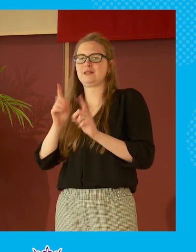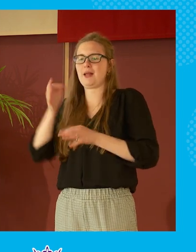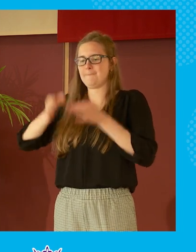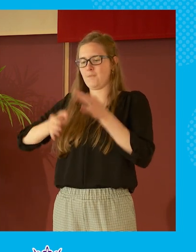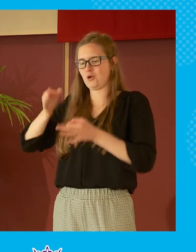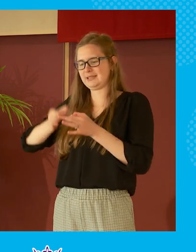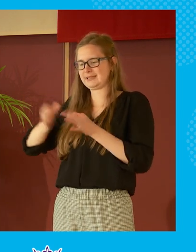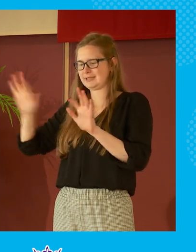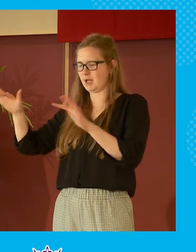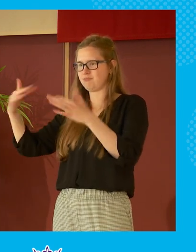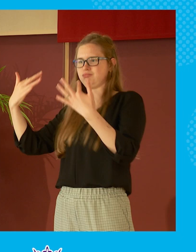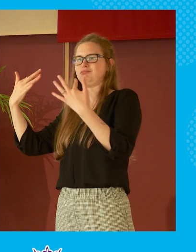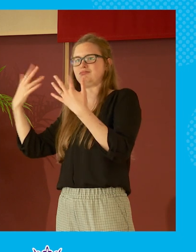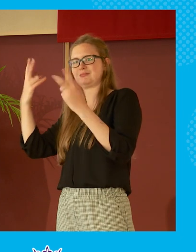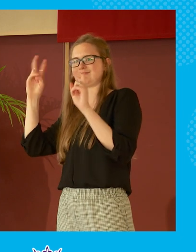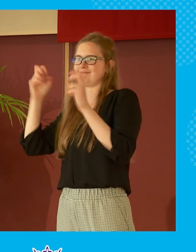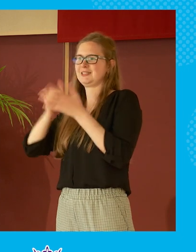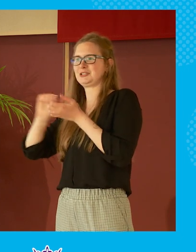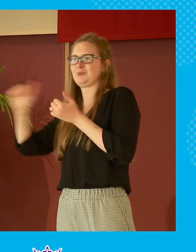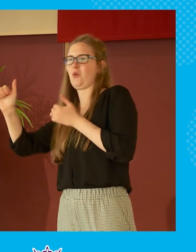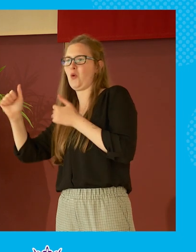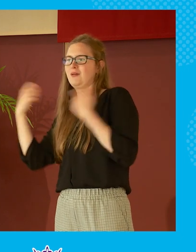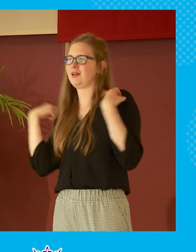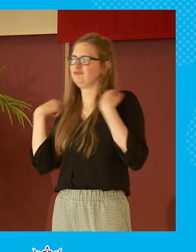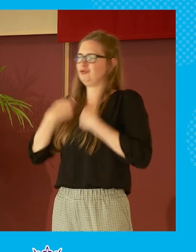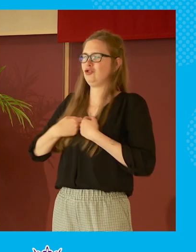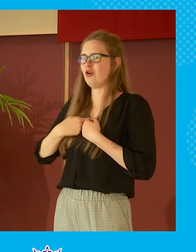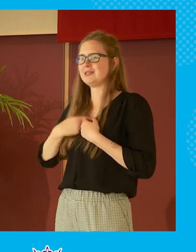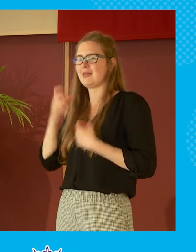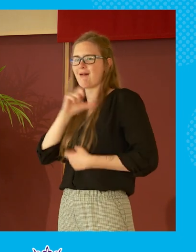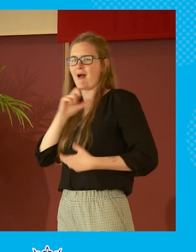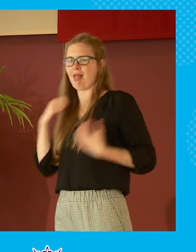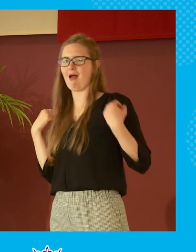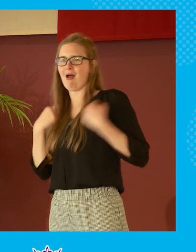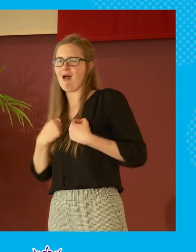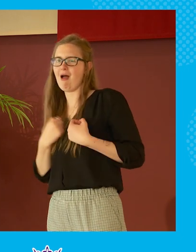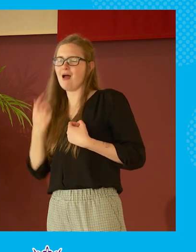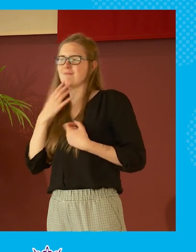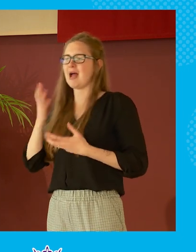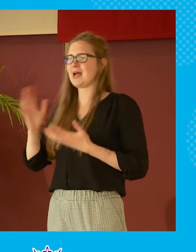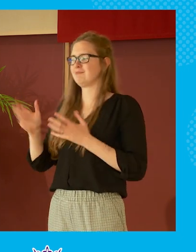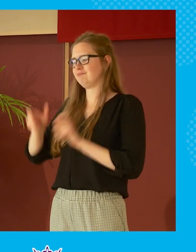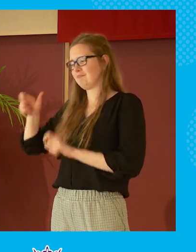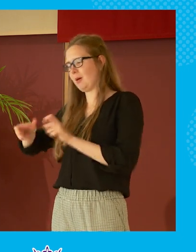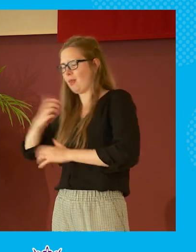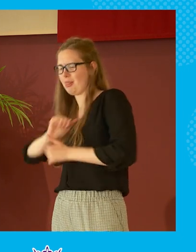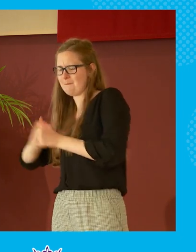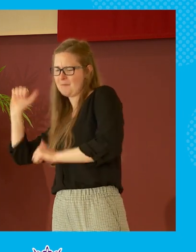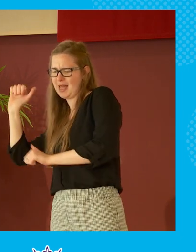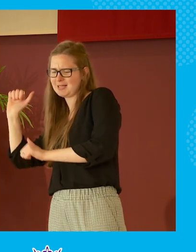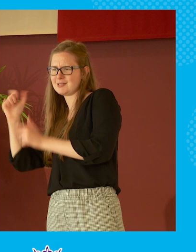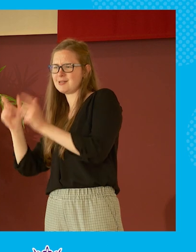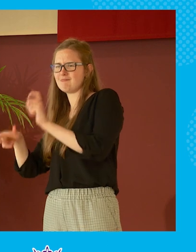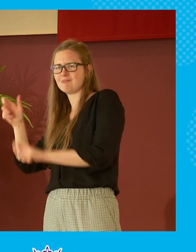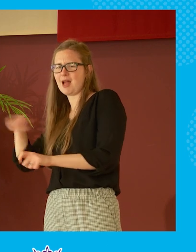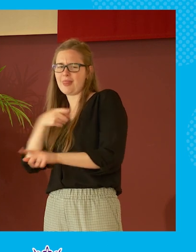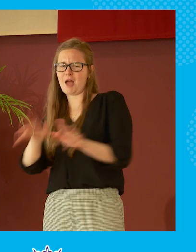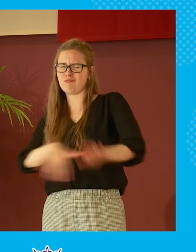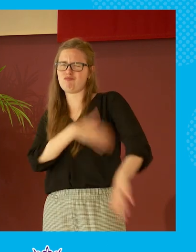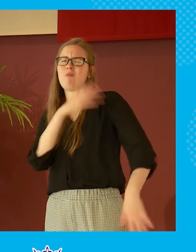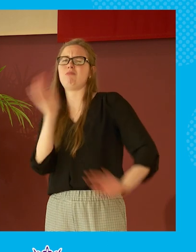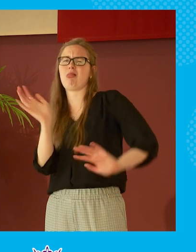is a spectator sport where you get a jersey in the color of your team and you say that your players are the best players ever and the other team's players are all rubbish